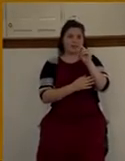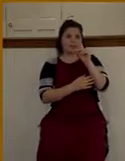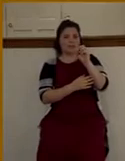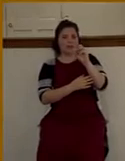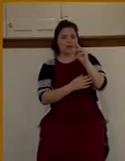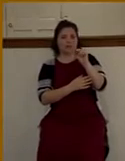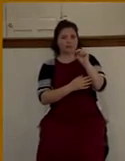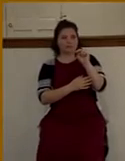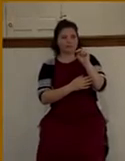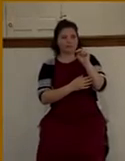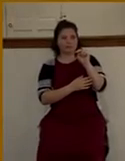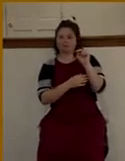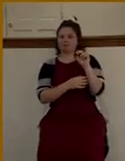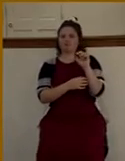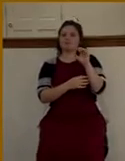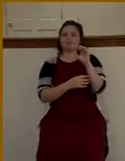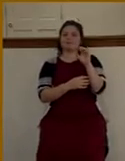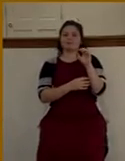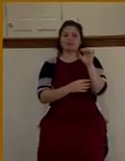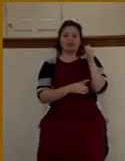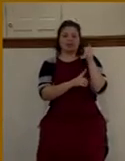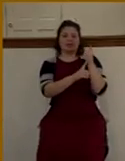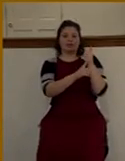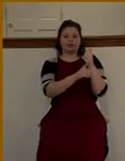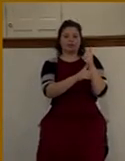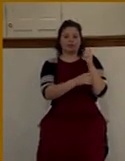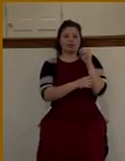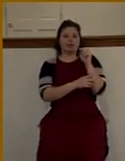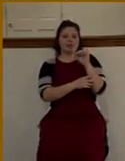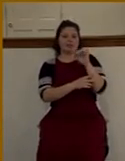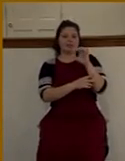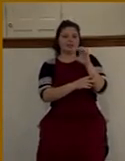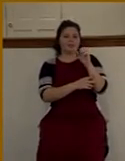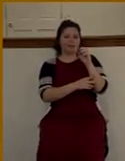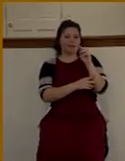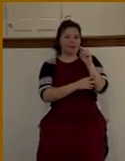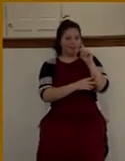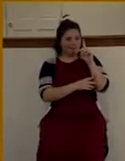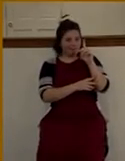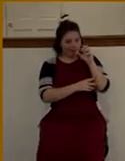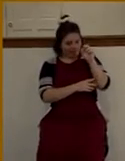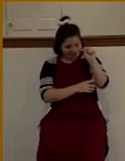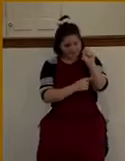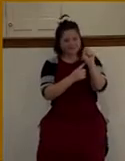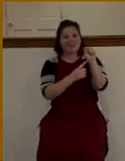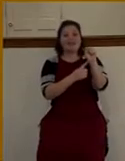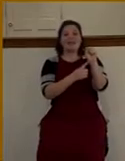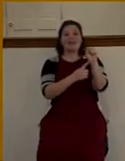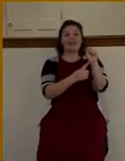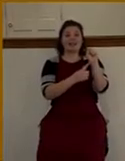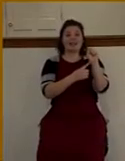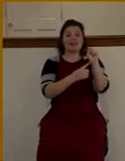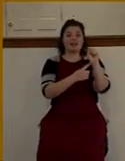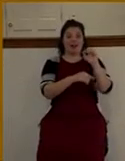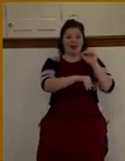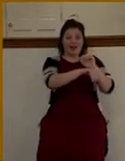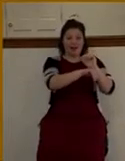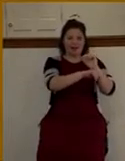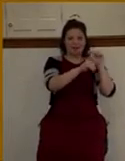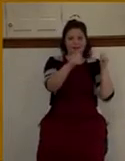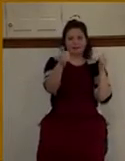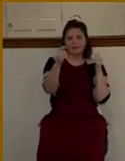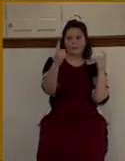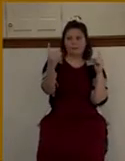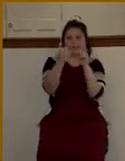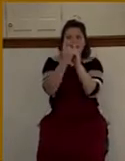And why did Nicodemus come by night? Because he didn't want his peers to see him coming to Jesus and asking questions. But here is this man and